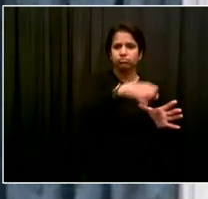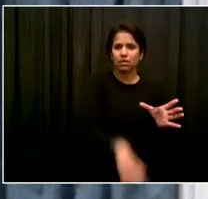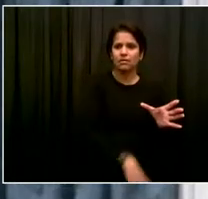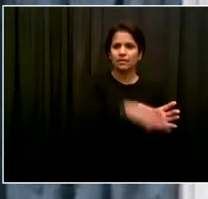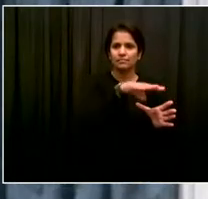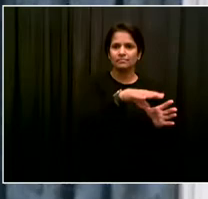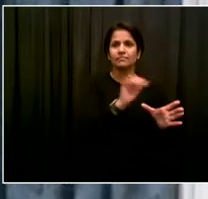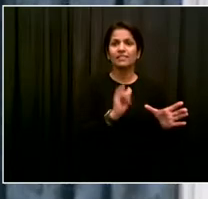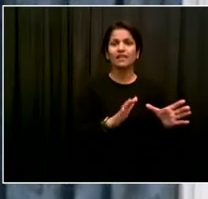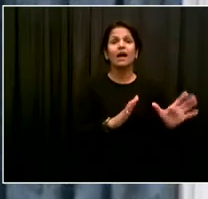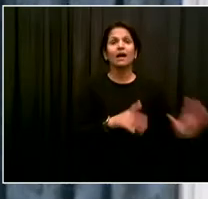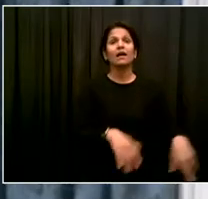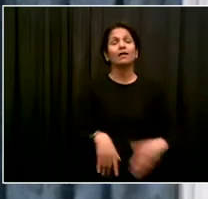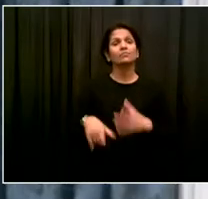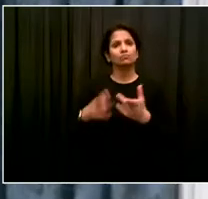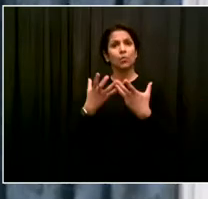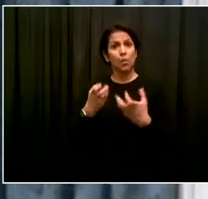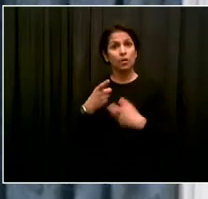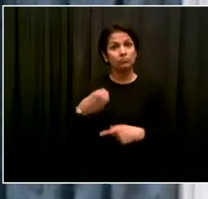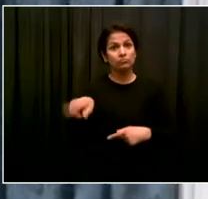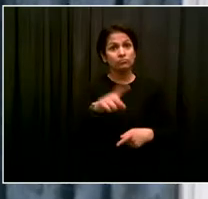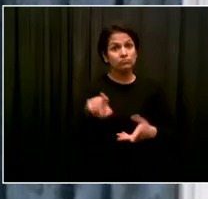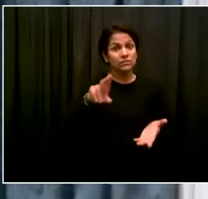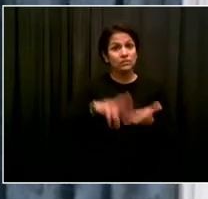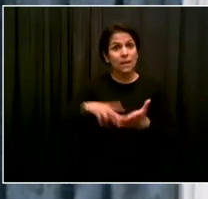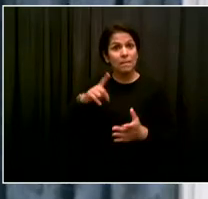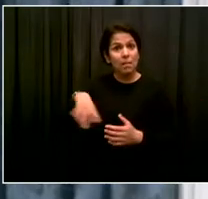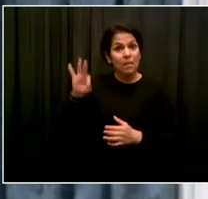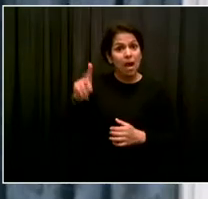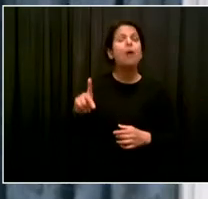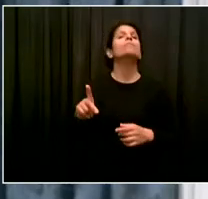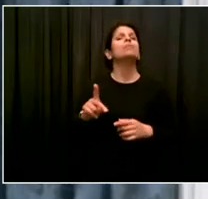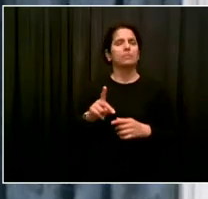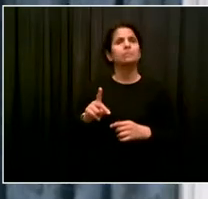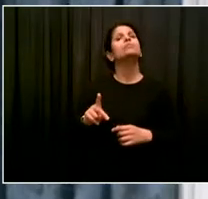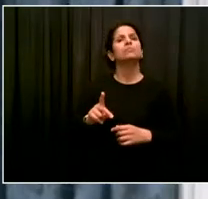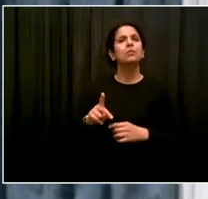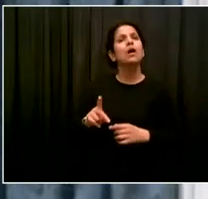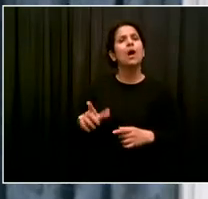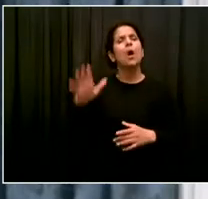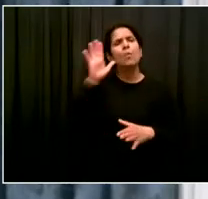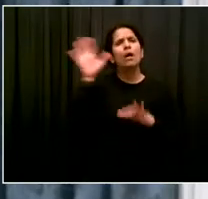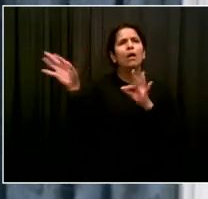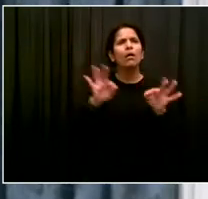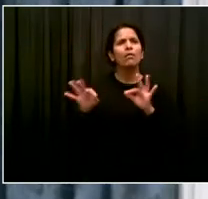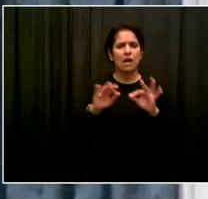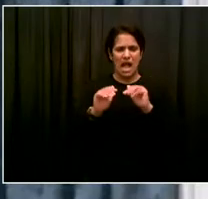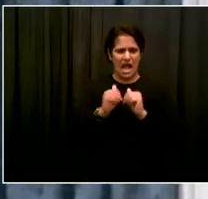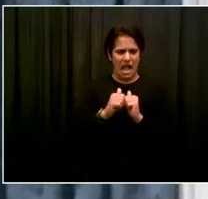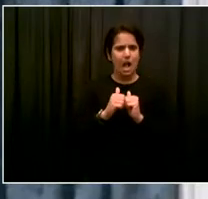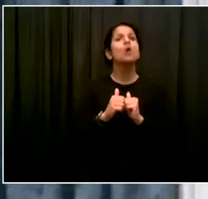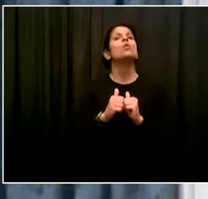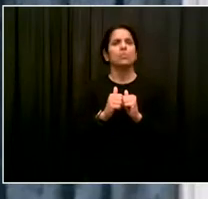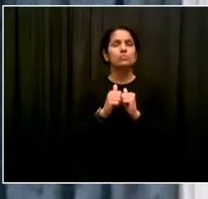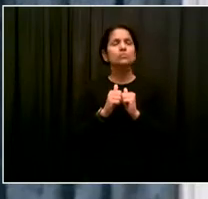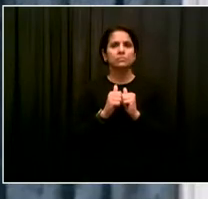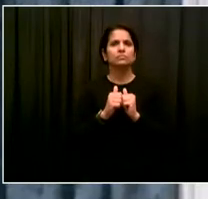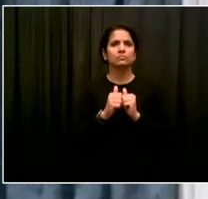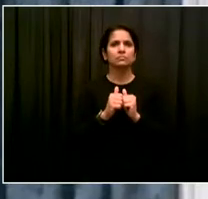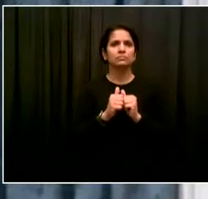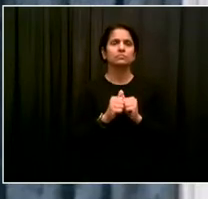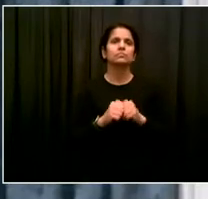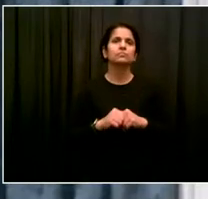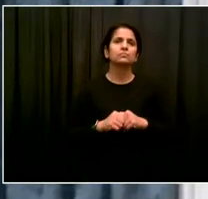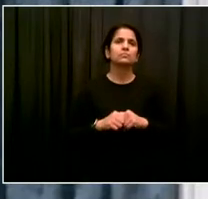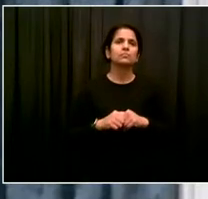beginning in August, all the community districts that were part of it before the suspension will have an opportunity to opt in via a